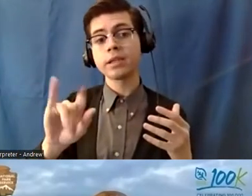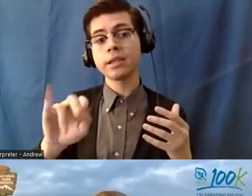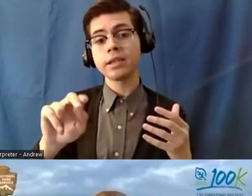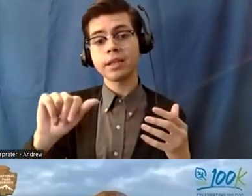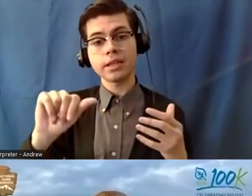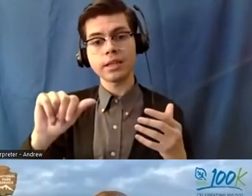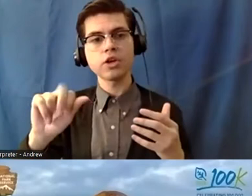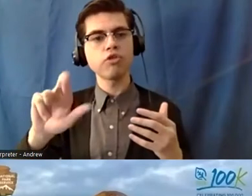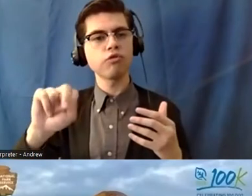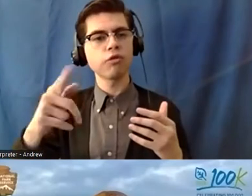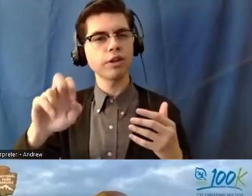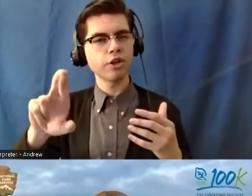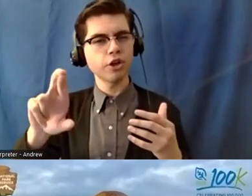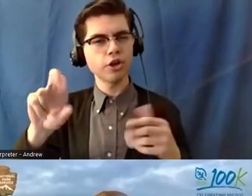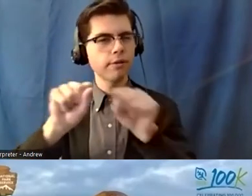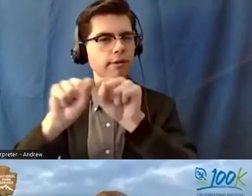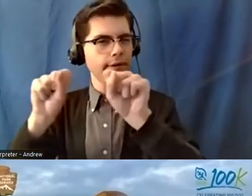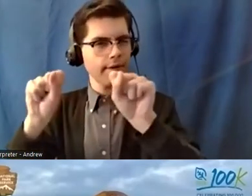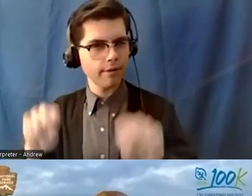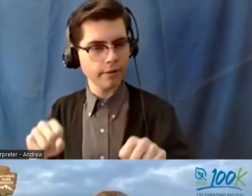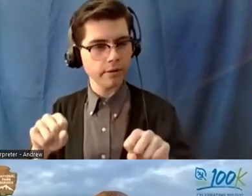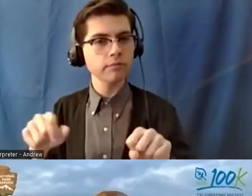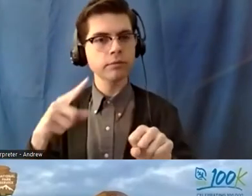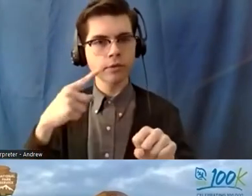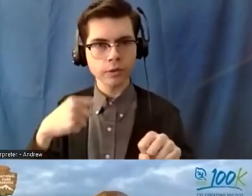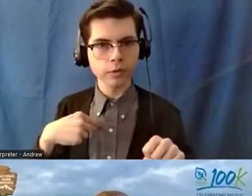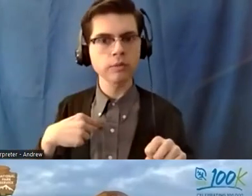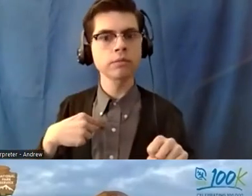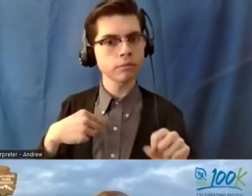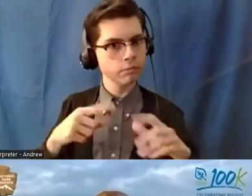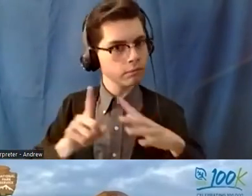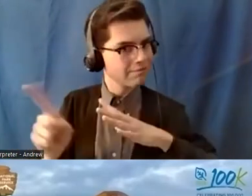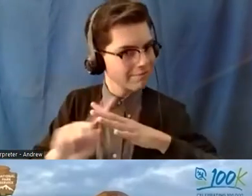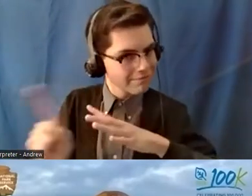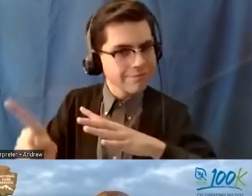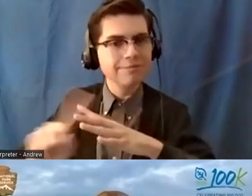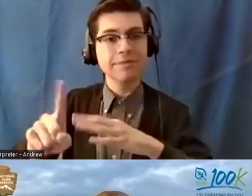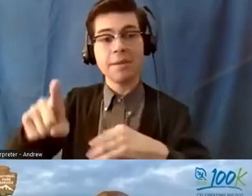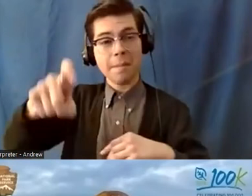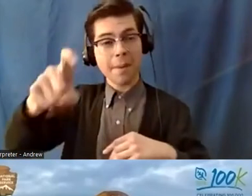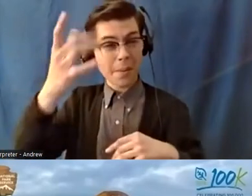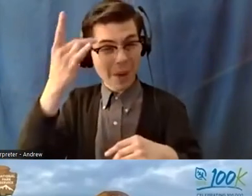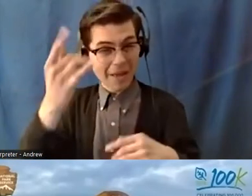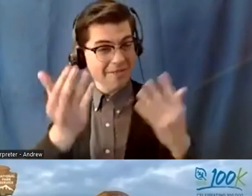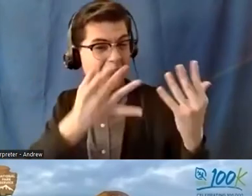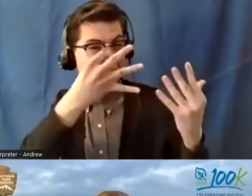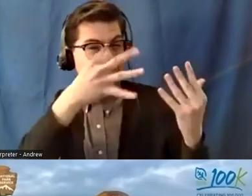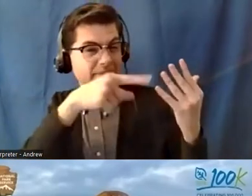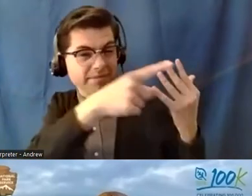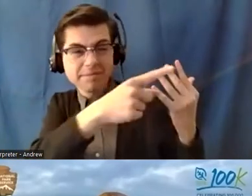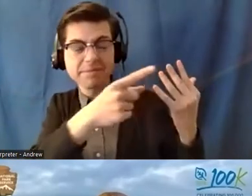and we were told that we would need to evacuate since the fire was literally over at the ridge uh just at the ridge